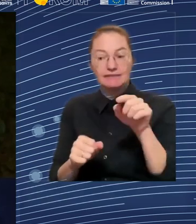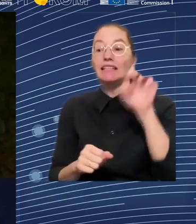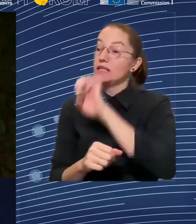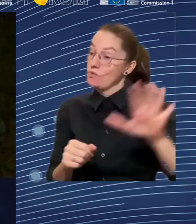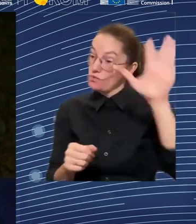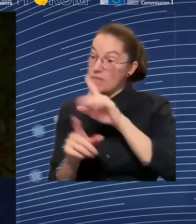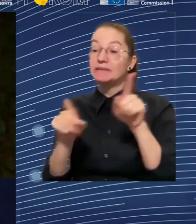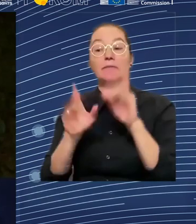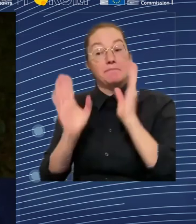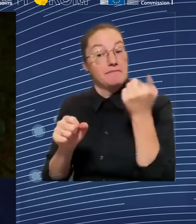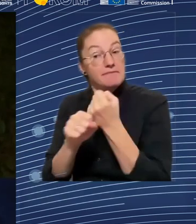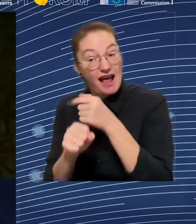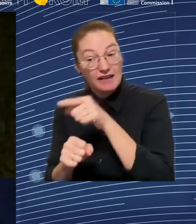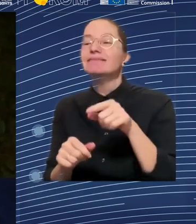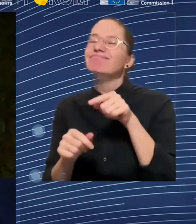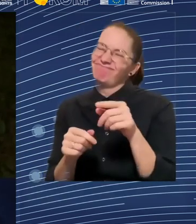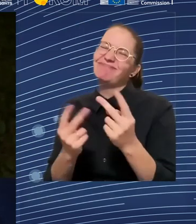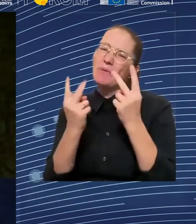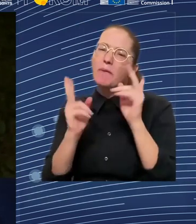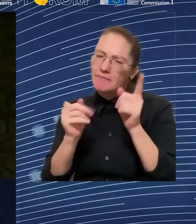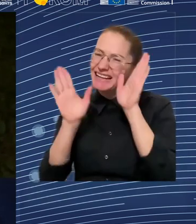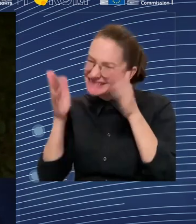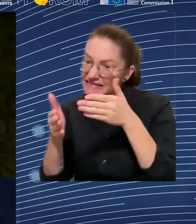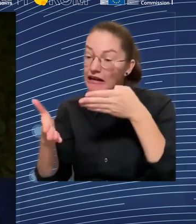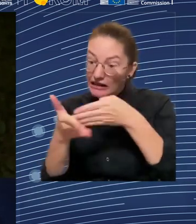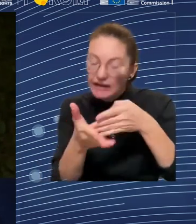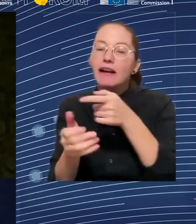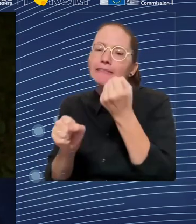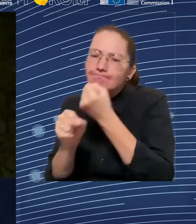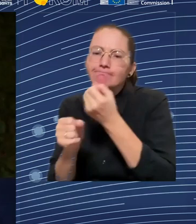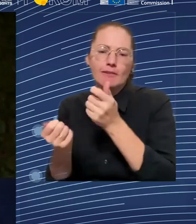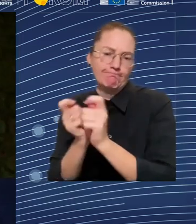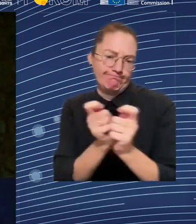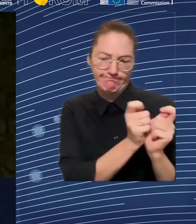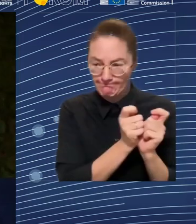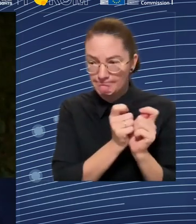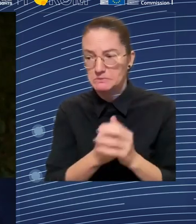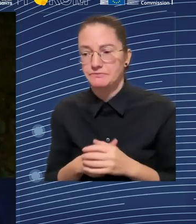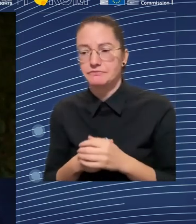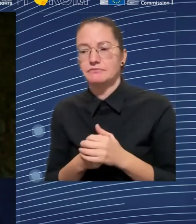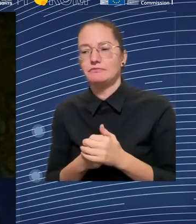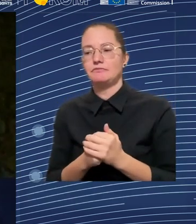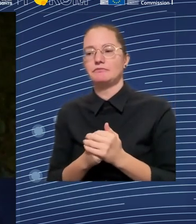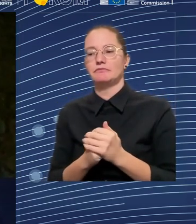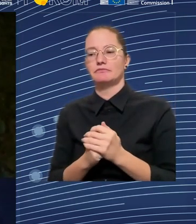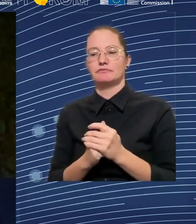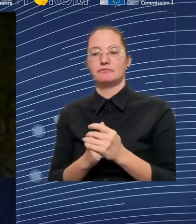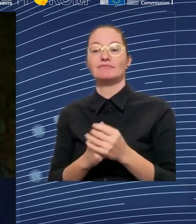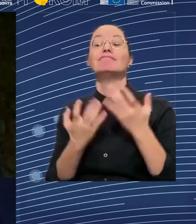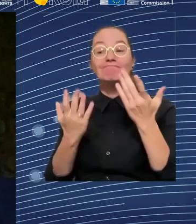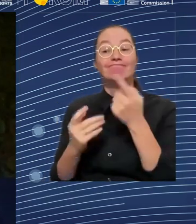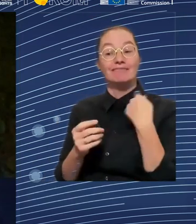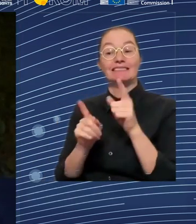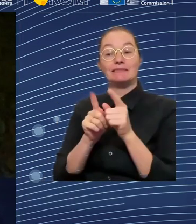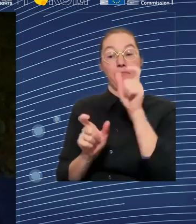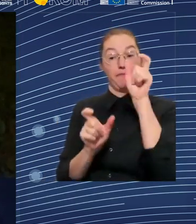enough collaboration between the public employment services and firms. We really need that